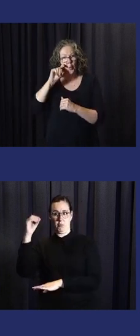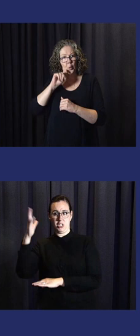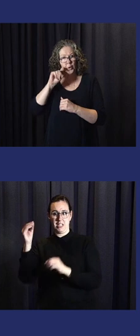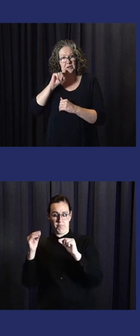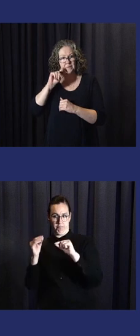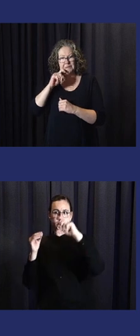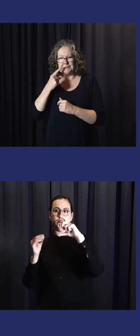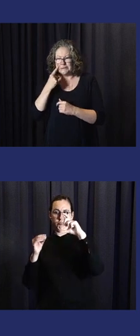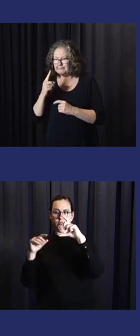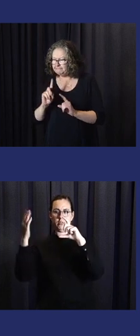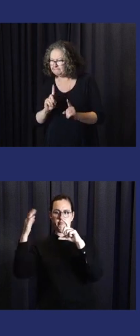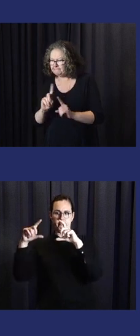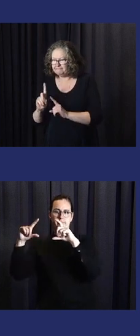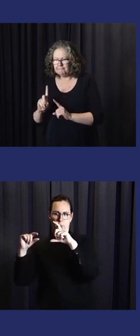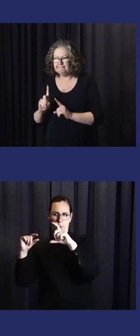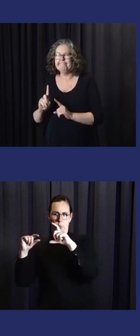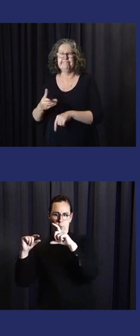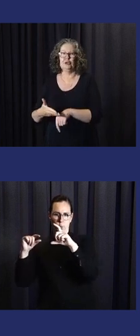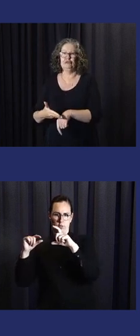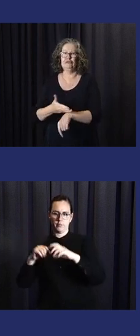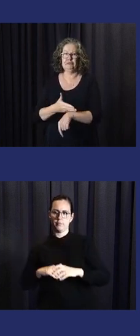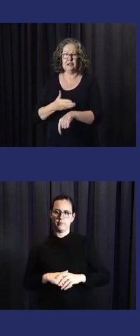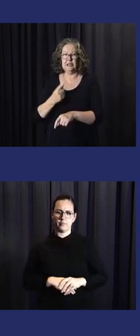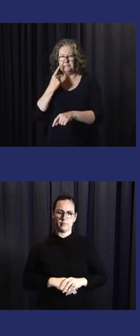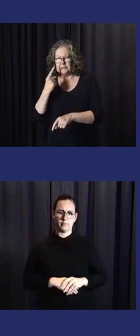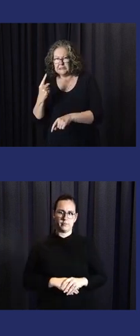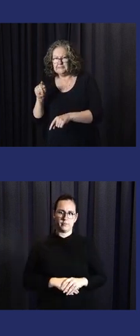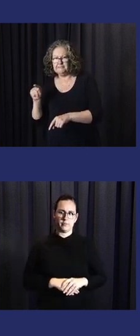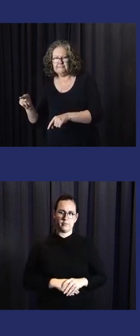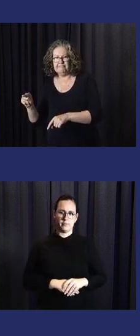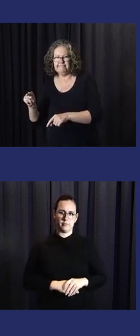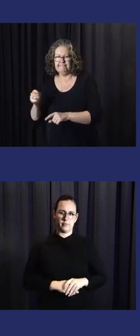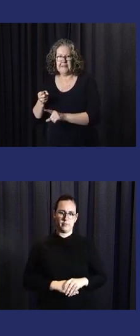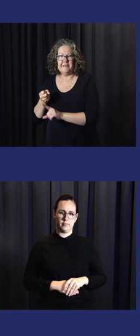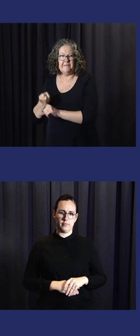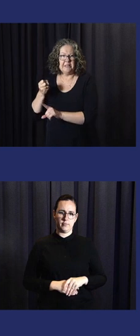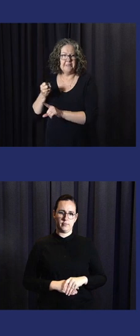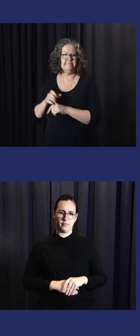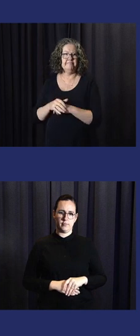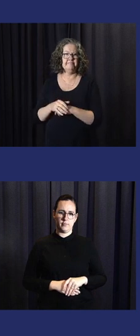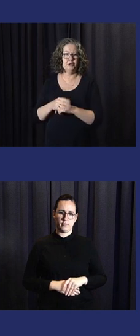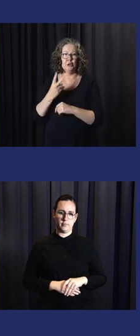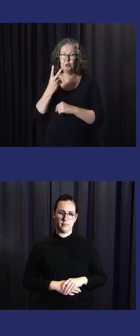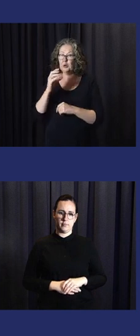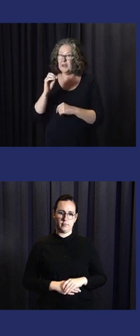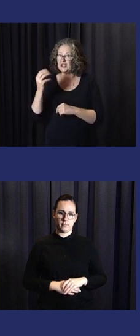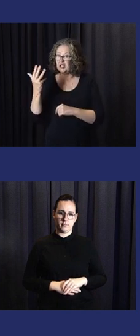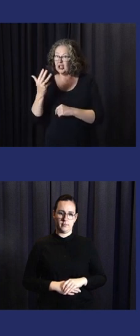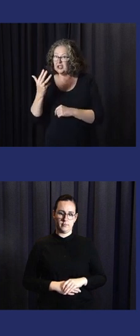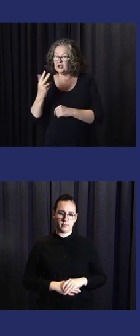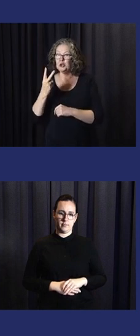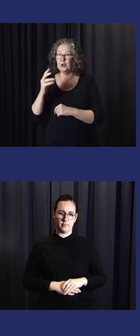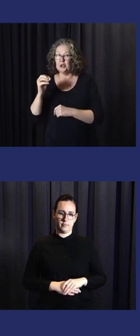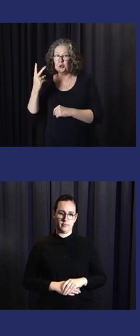And the last one is the total household with water effects. You can see the degree